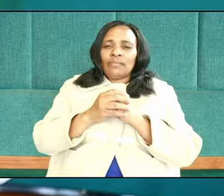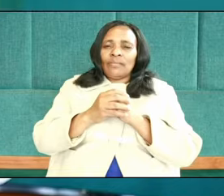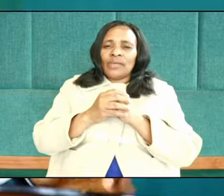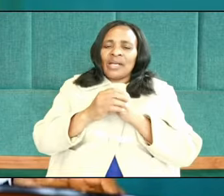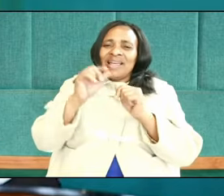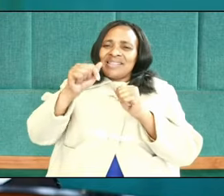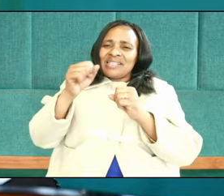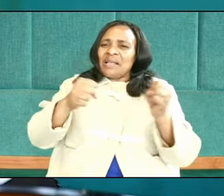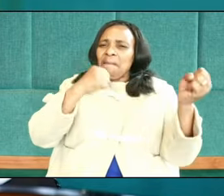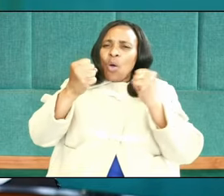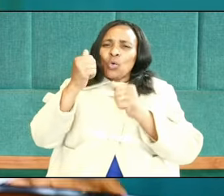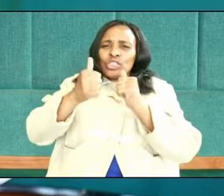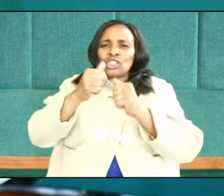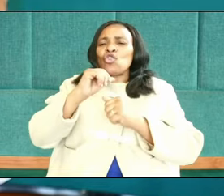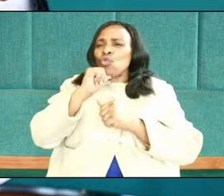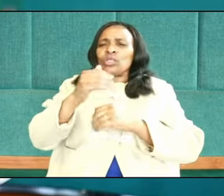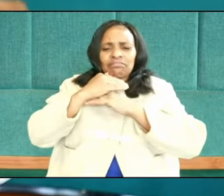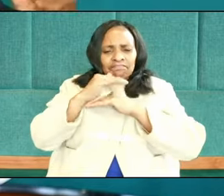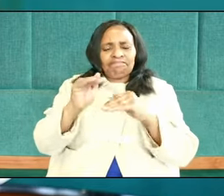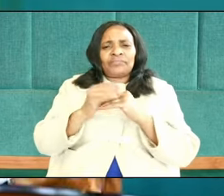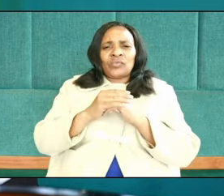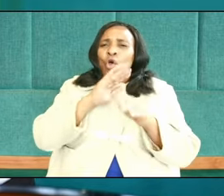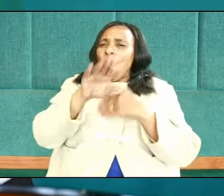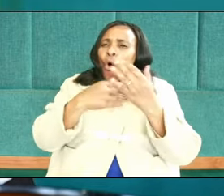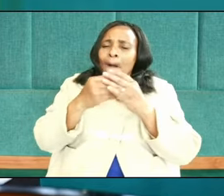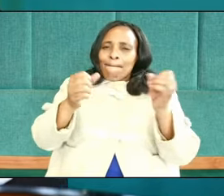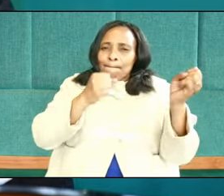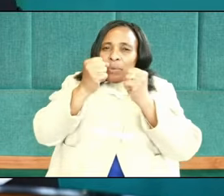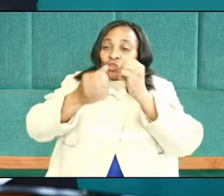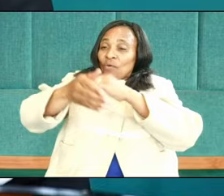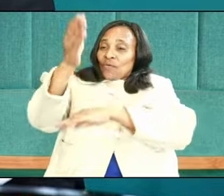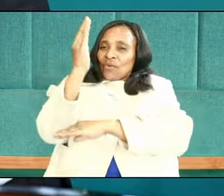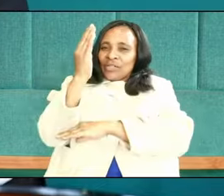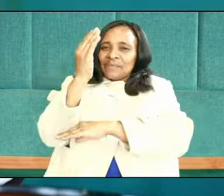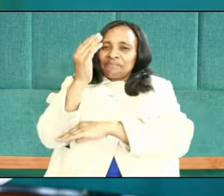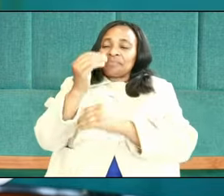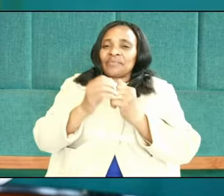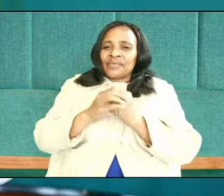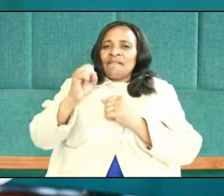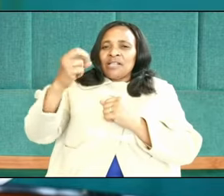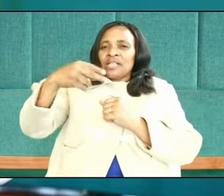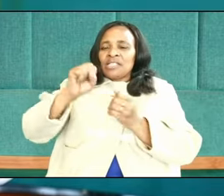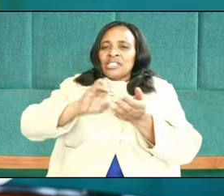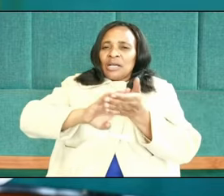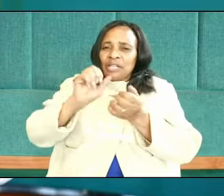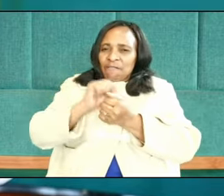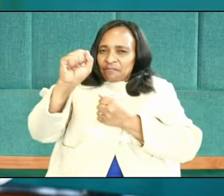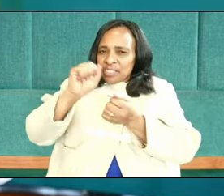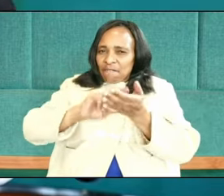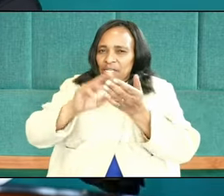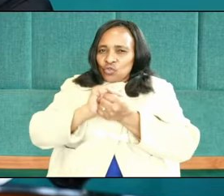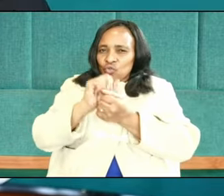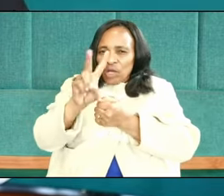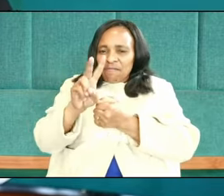unlimited power. All powerful God. In Exodus 15, 12, the Bible says, stretch out